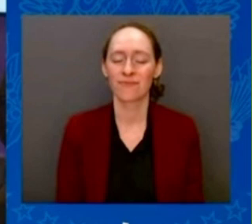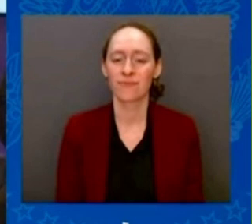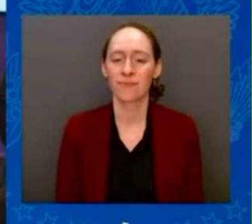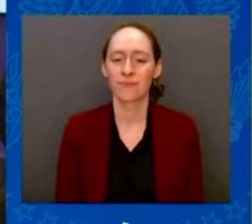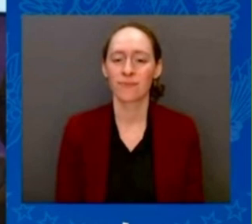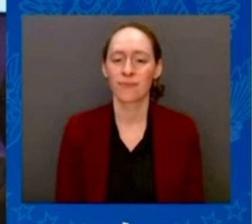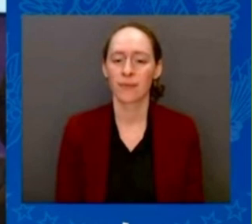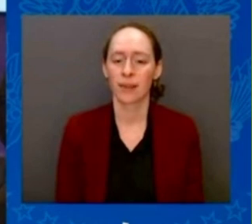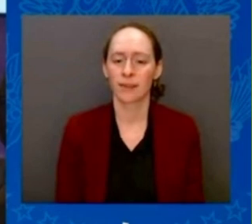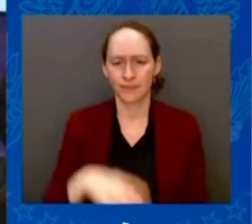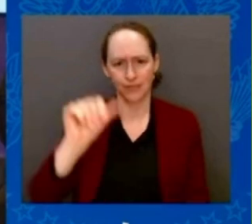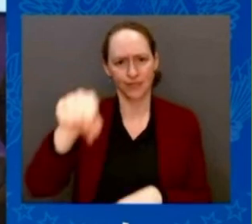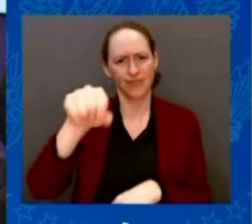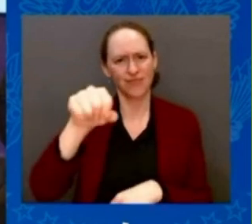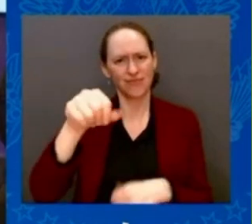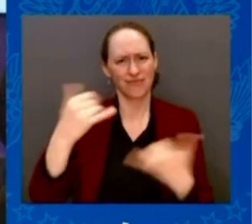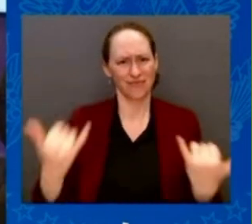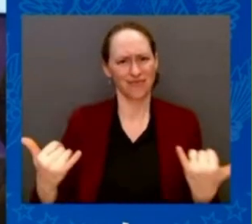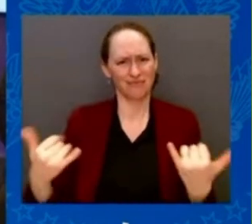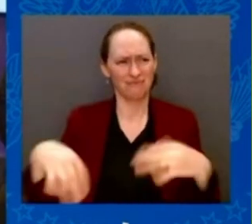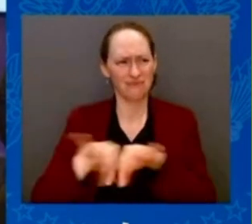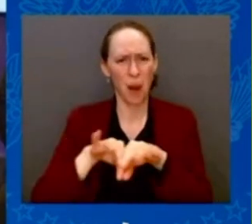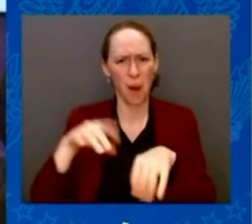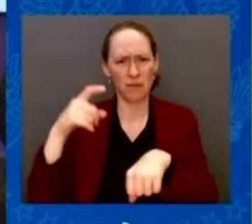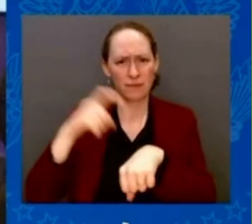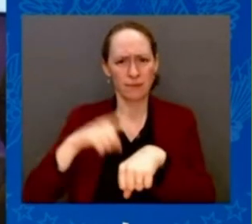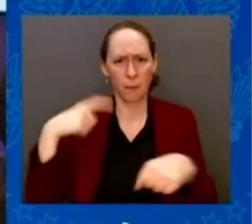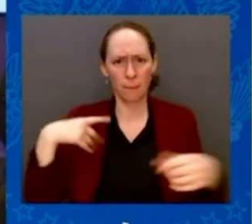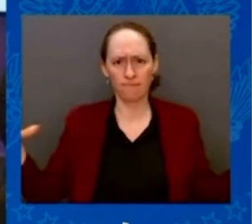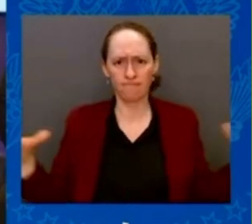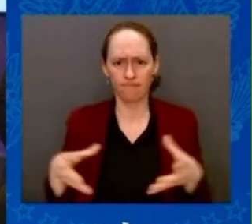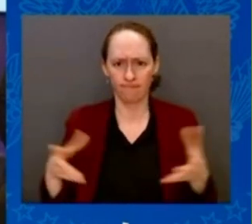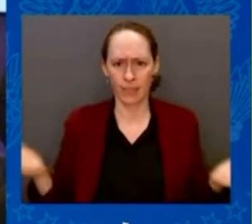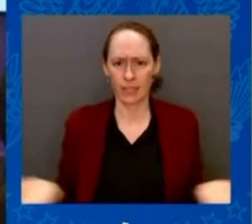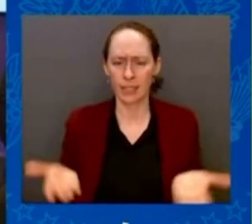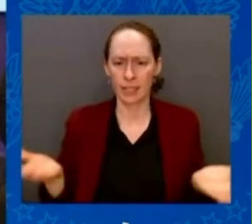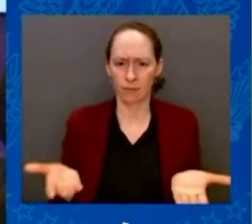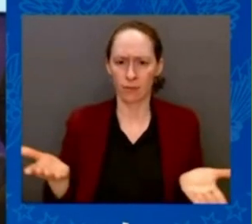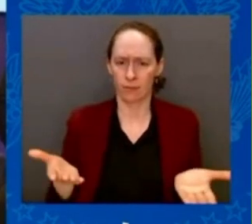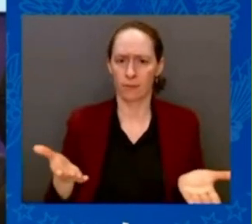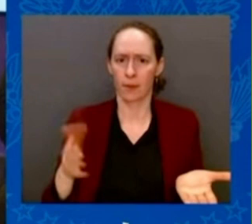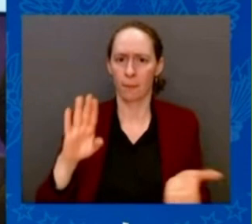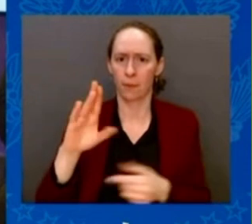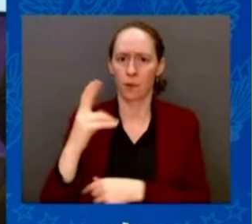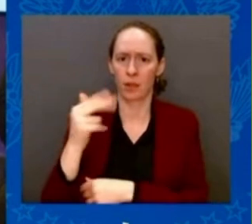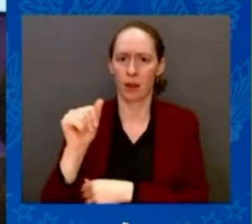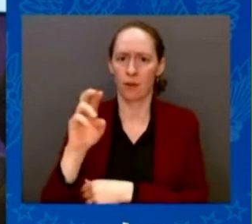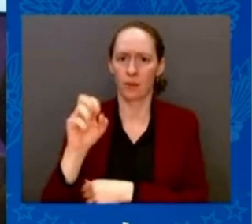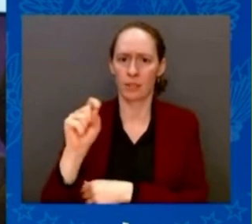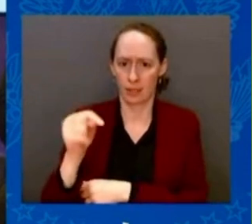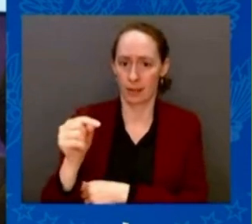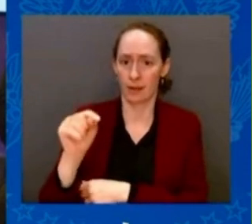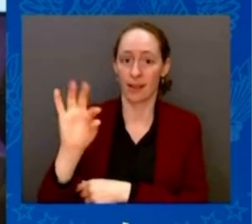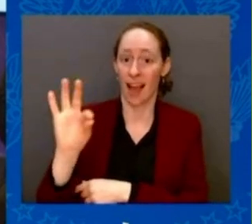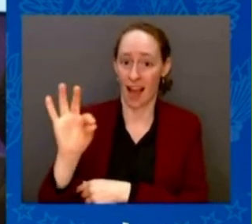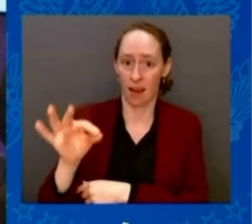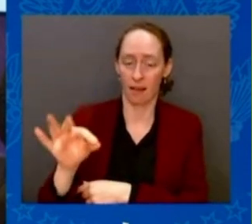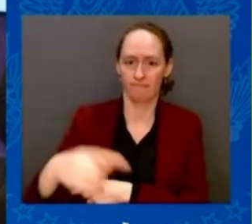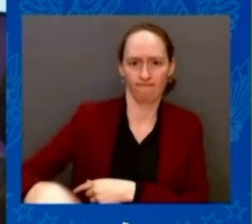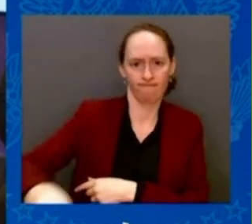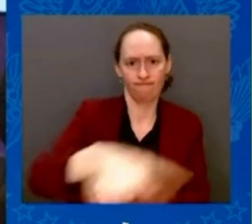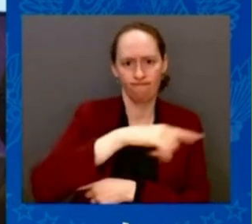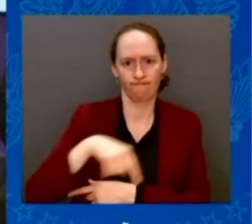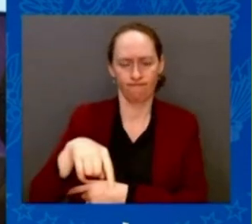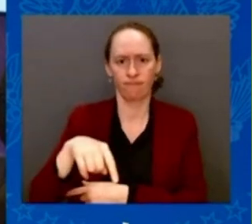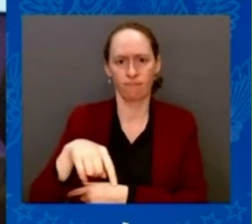which I launched in 2015 together with Andrzej Duda, President Duda, in